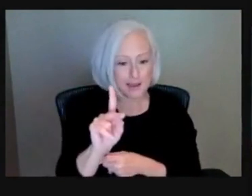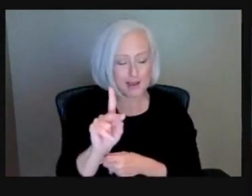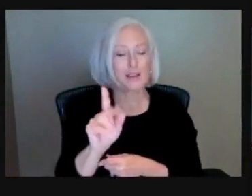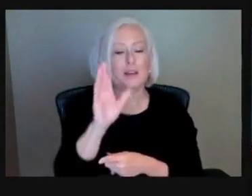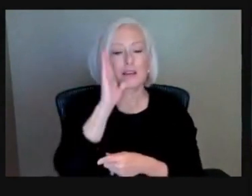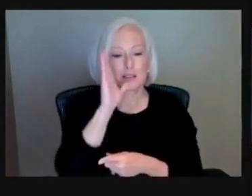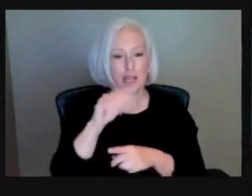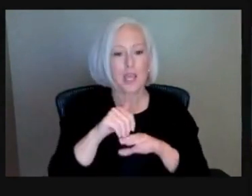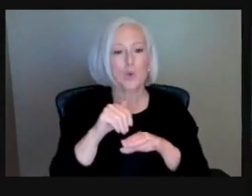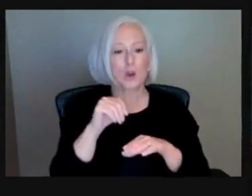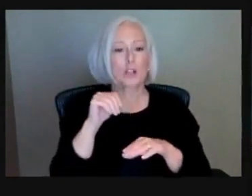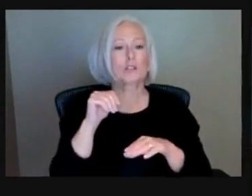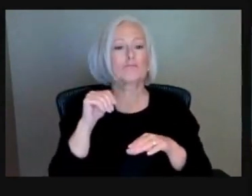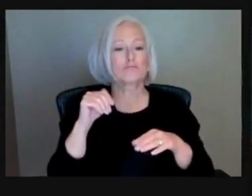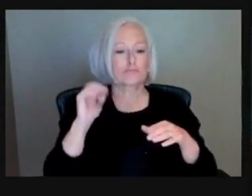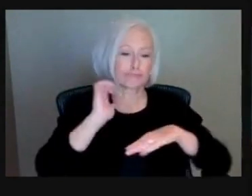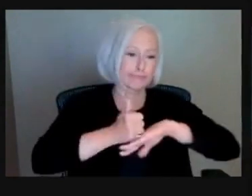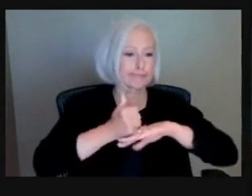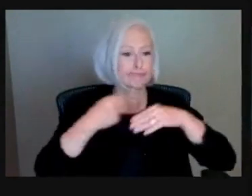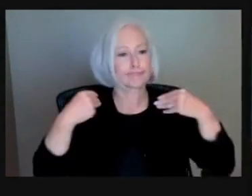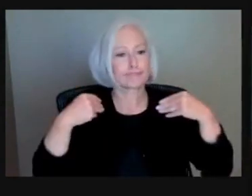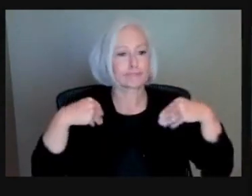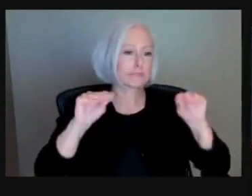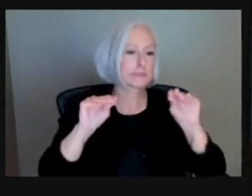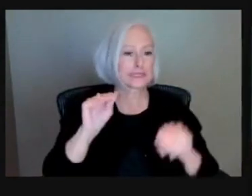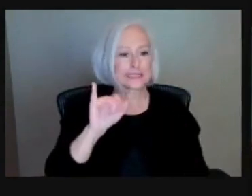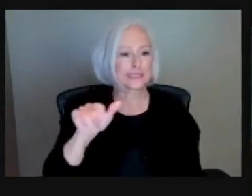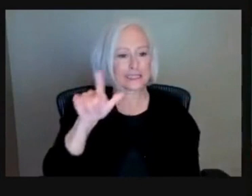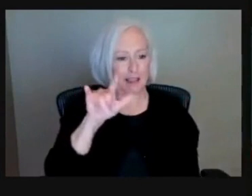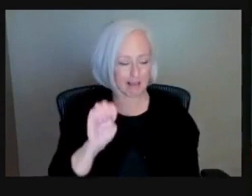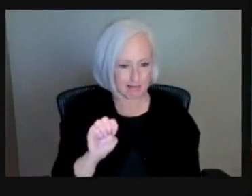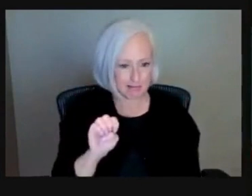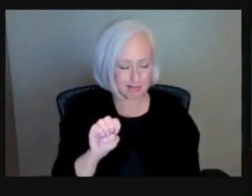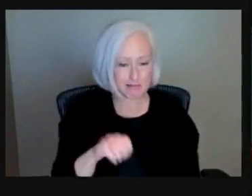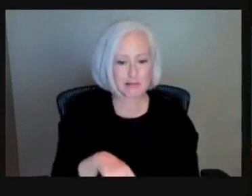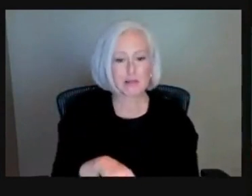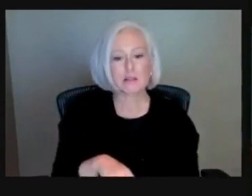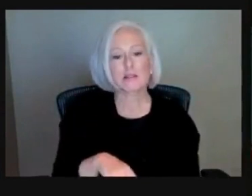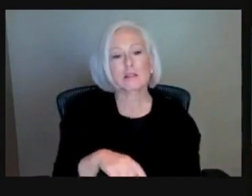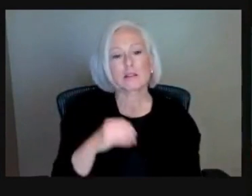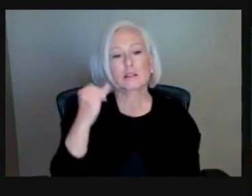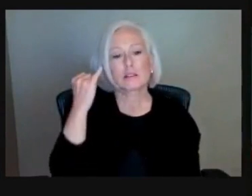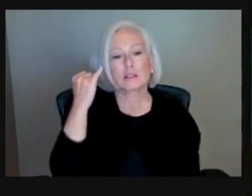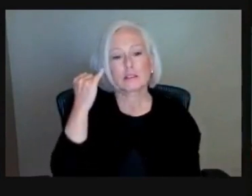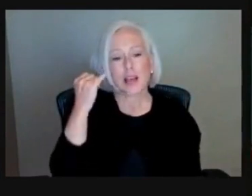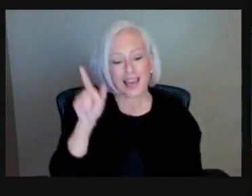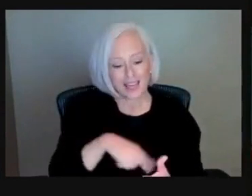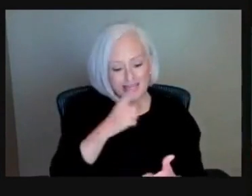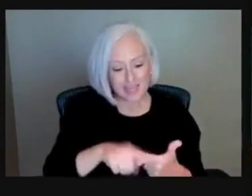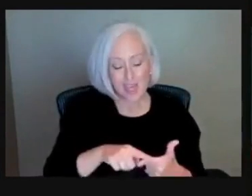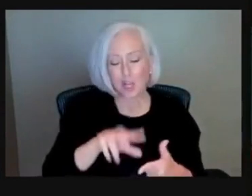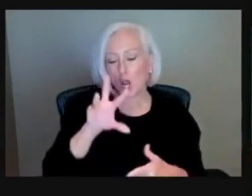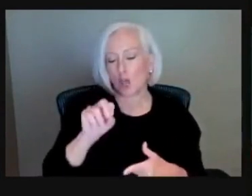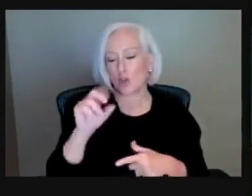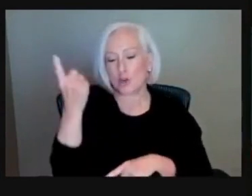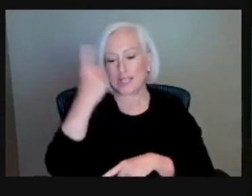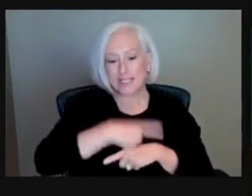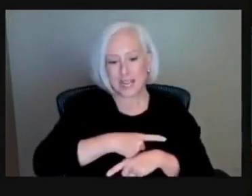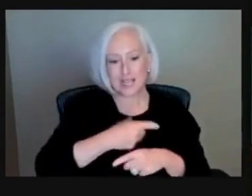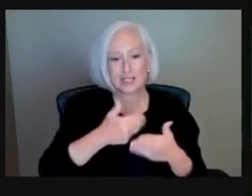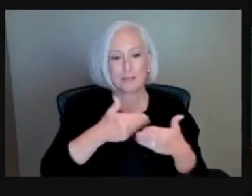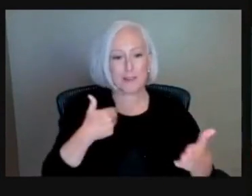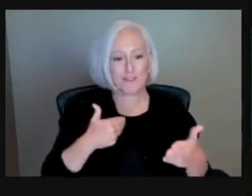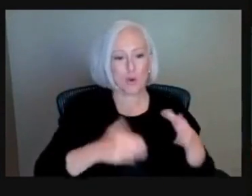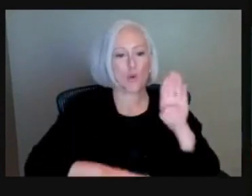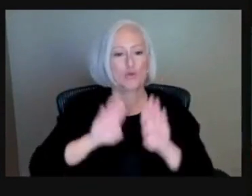bring the loan current or find a solution before an auction occurs. So we definitely want to